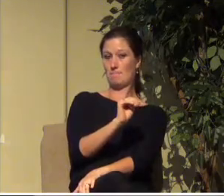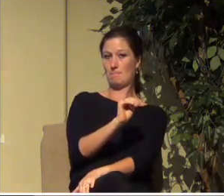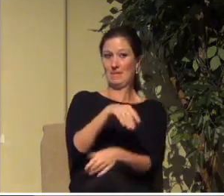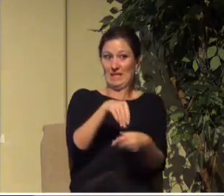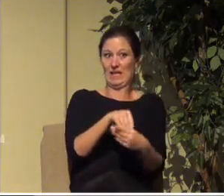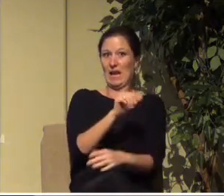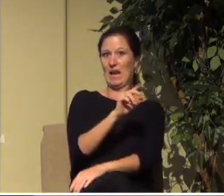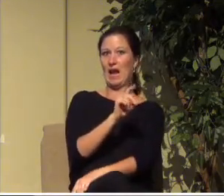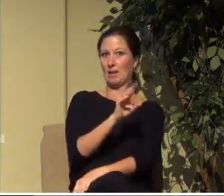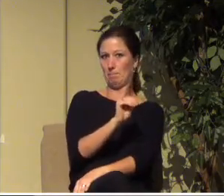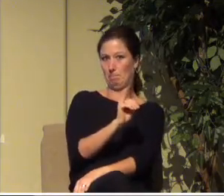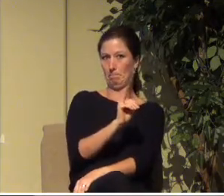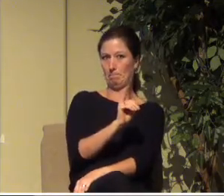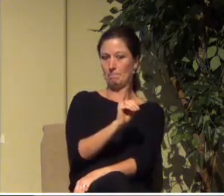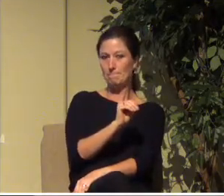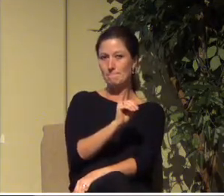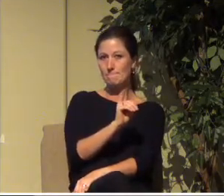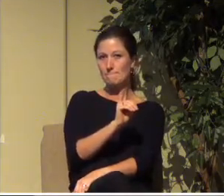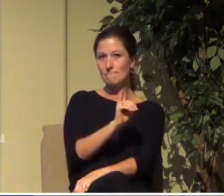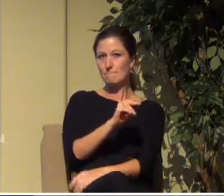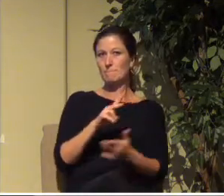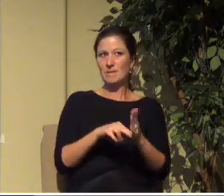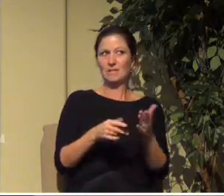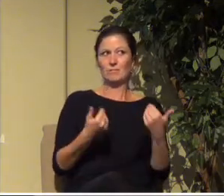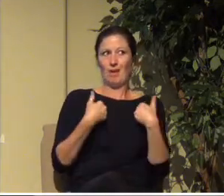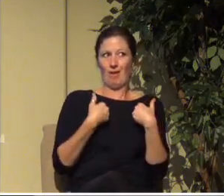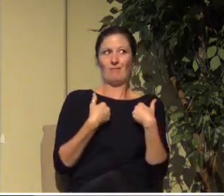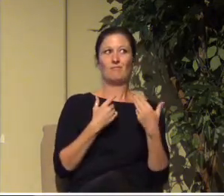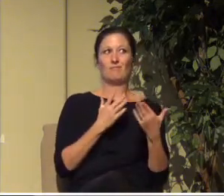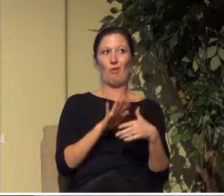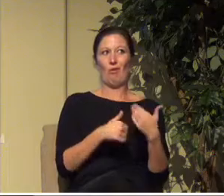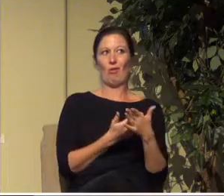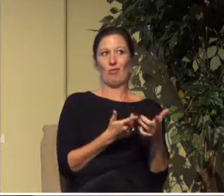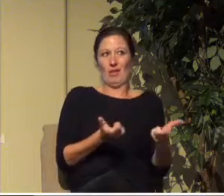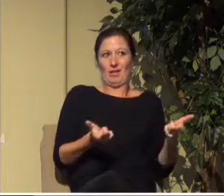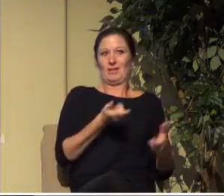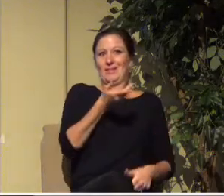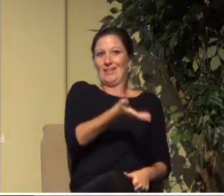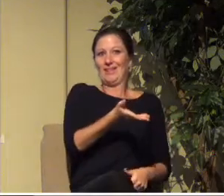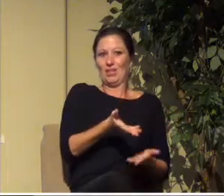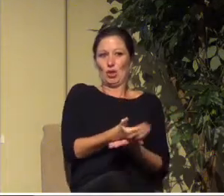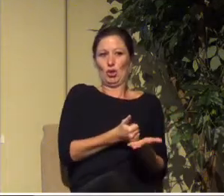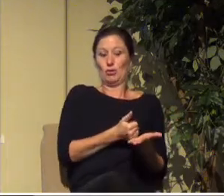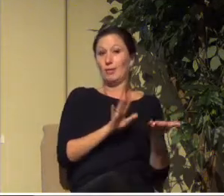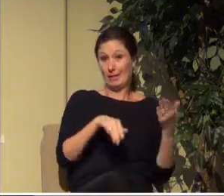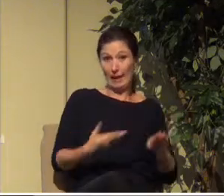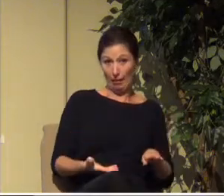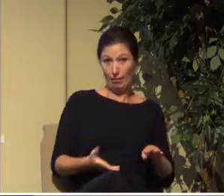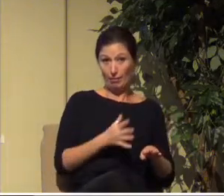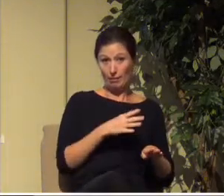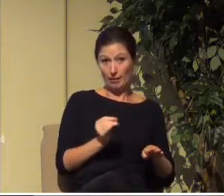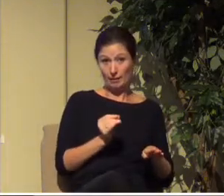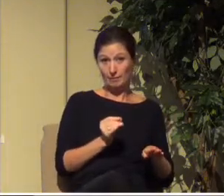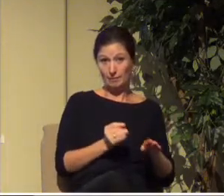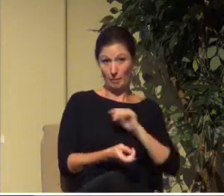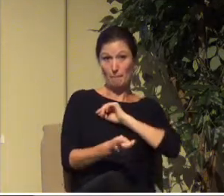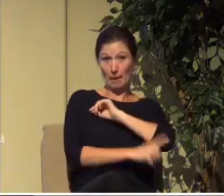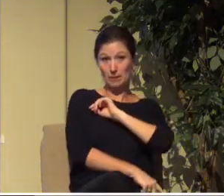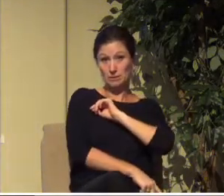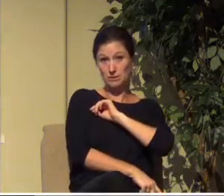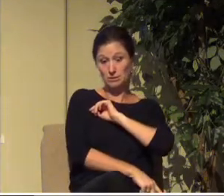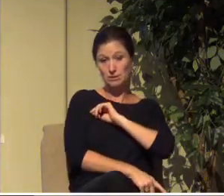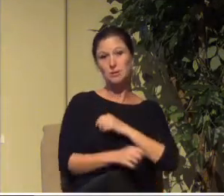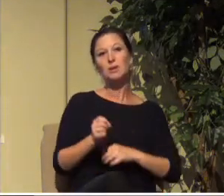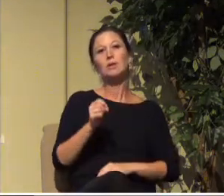we have all the stuff that he earned, which is death and condemnation. Or we are